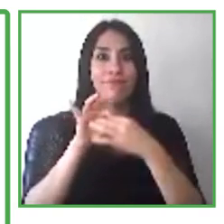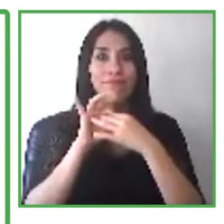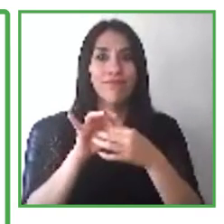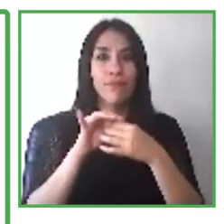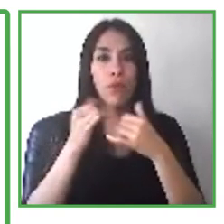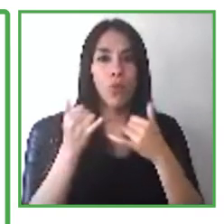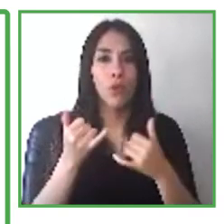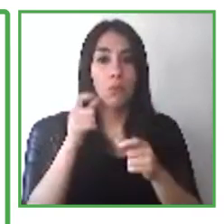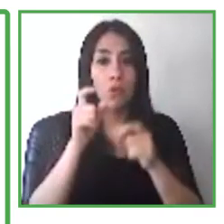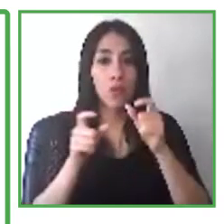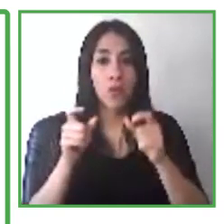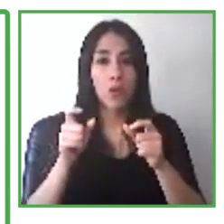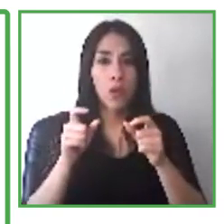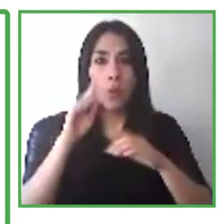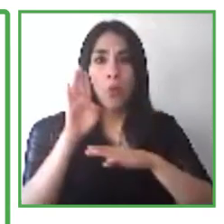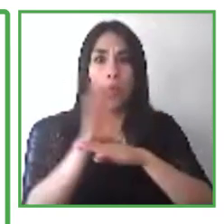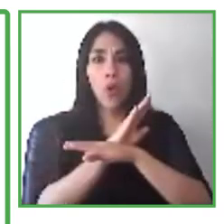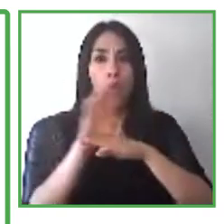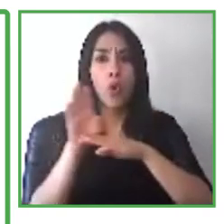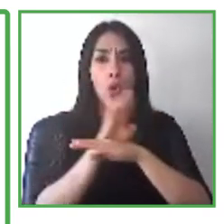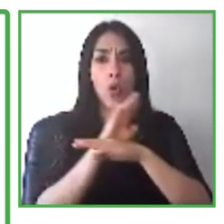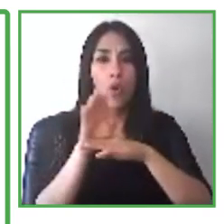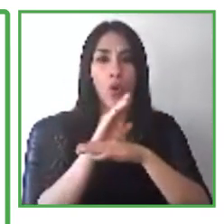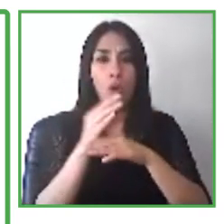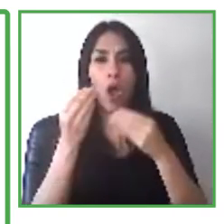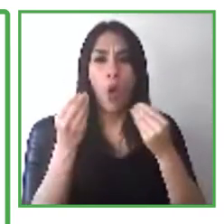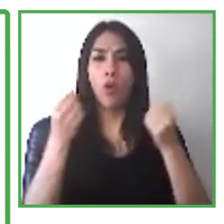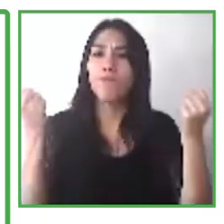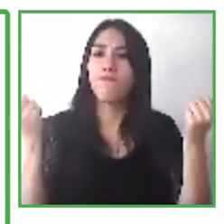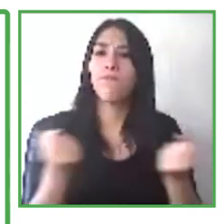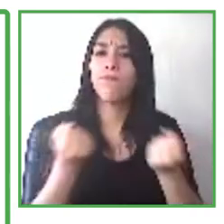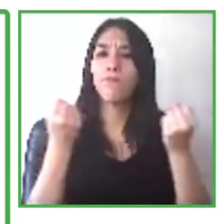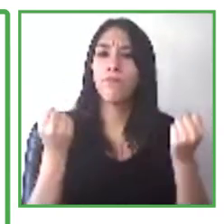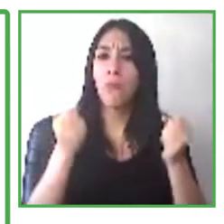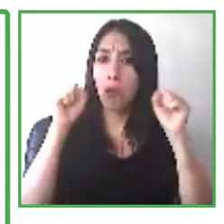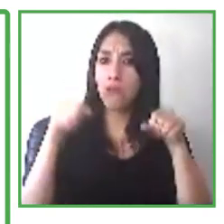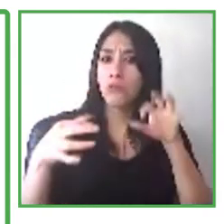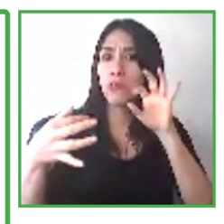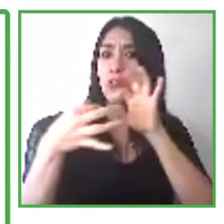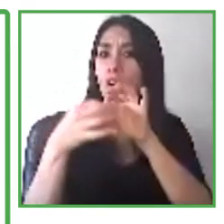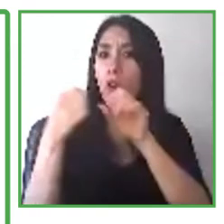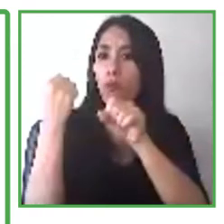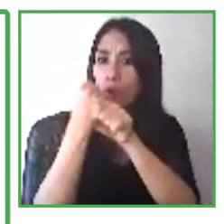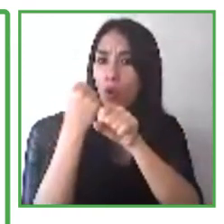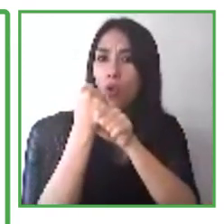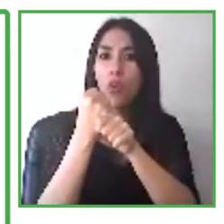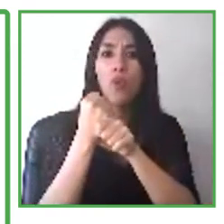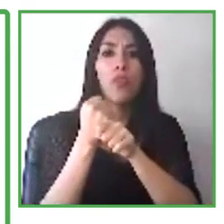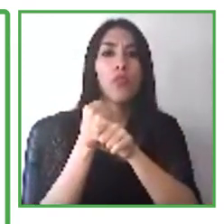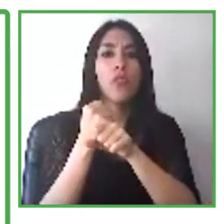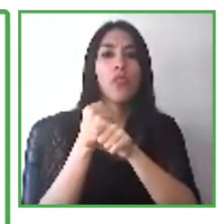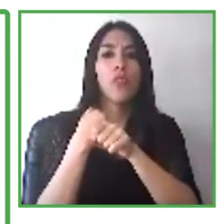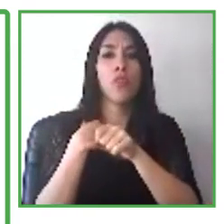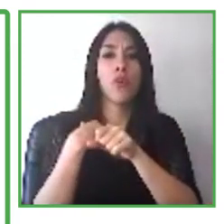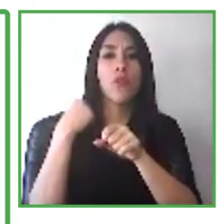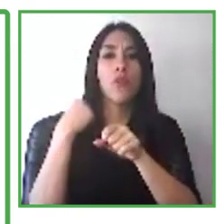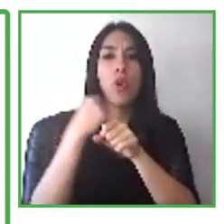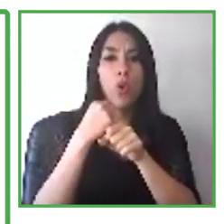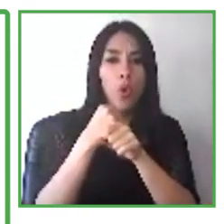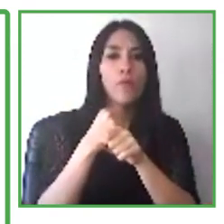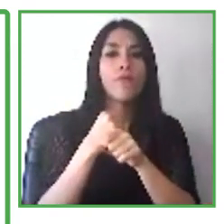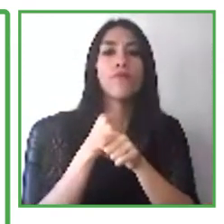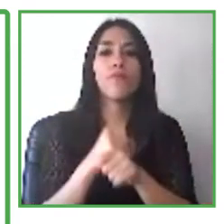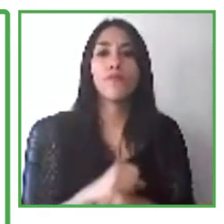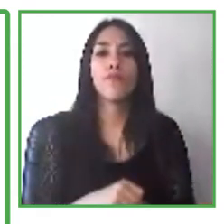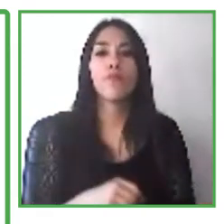So together with Microsoft Philanthropies, we join forces with a highly reputable, highly experienced, wonderful nonprofit with over